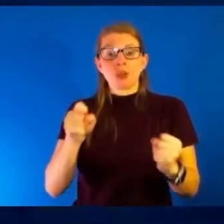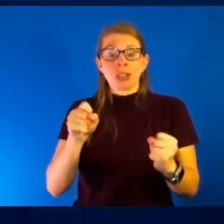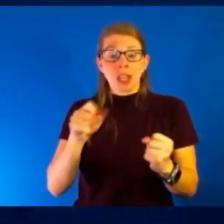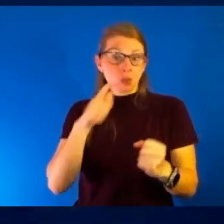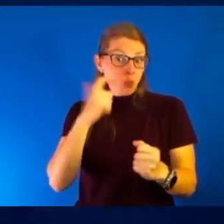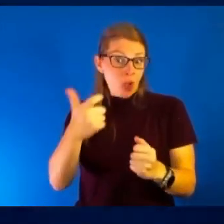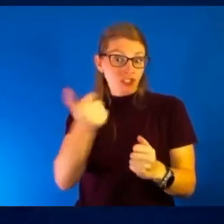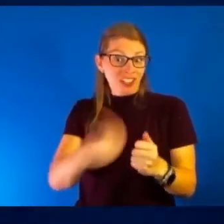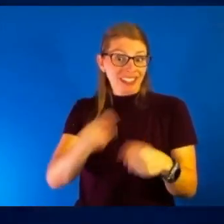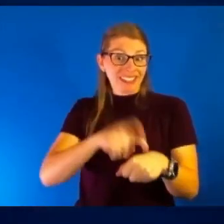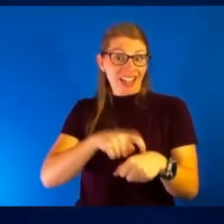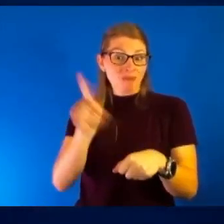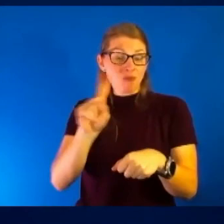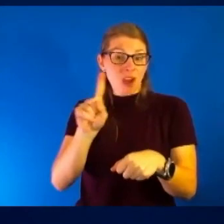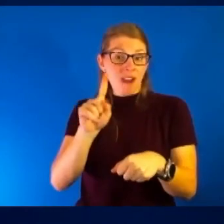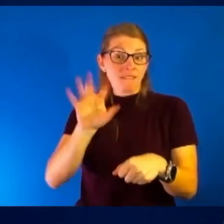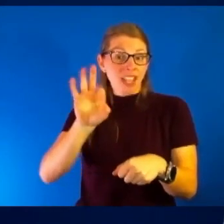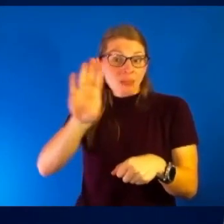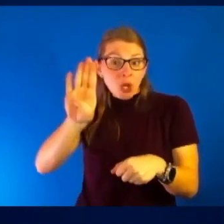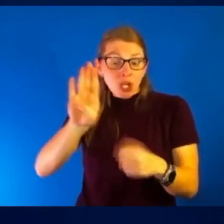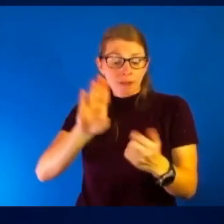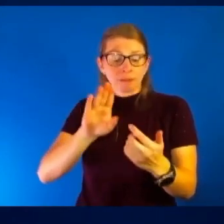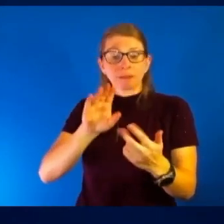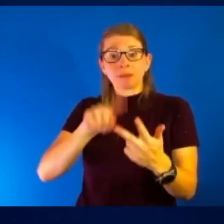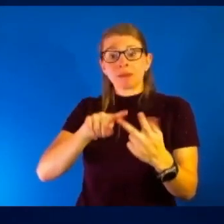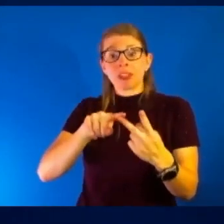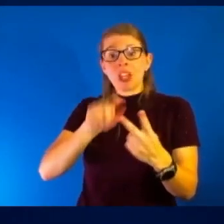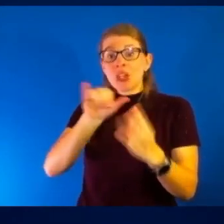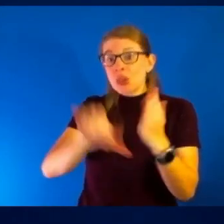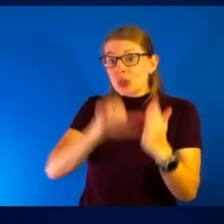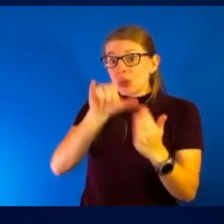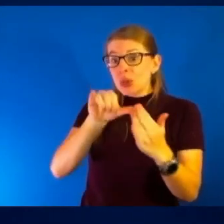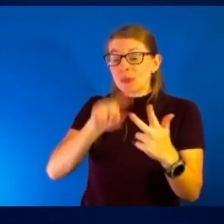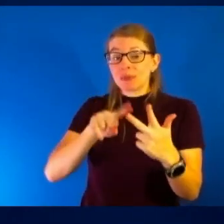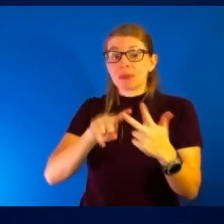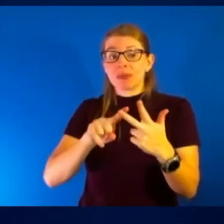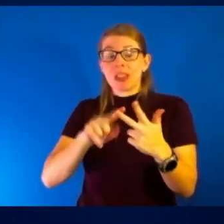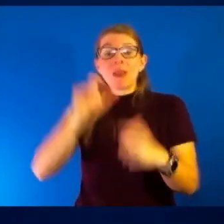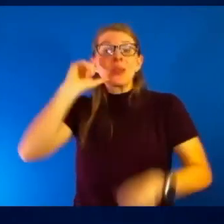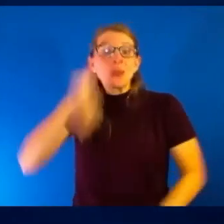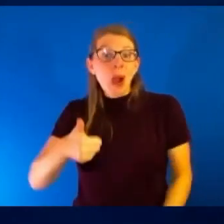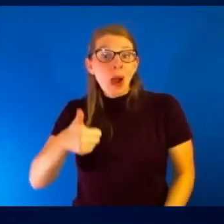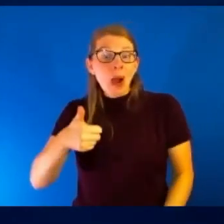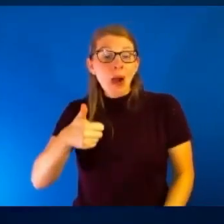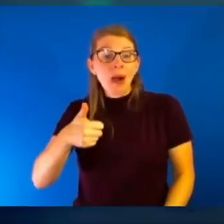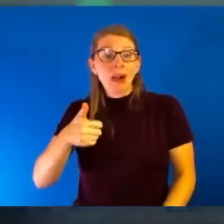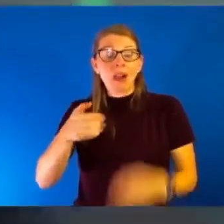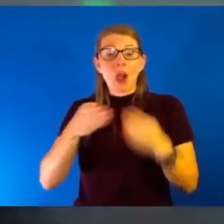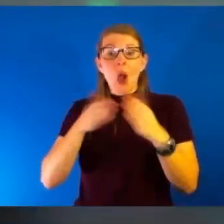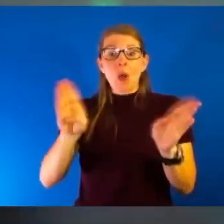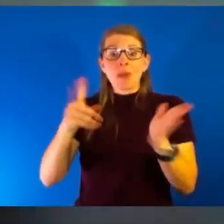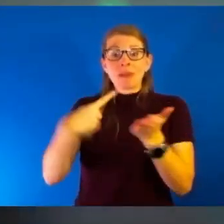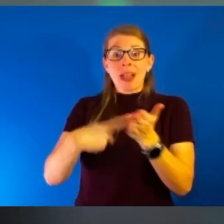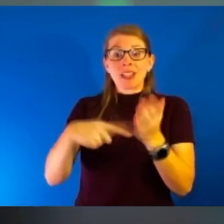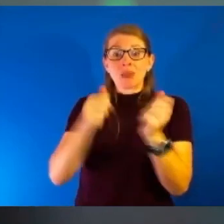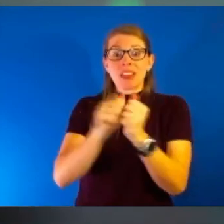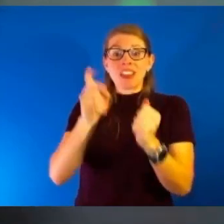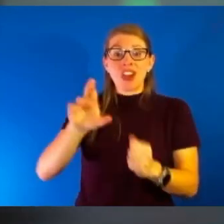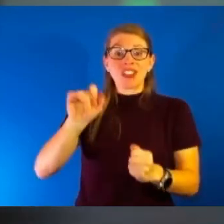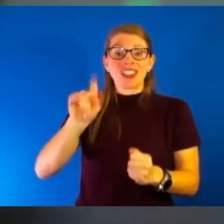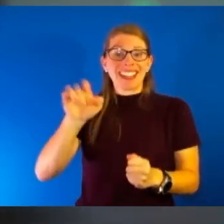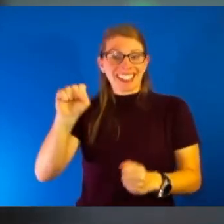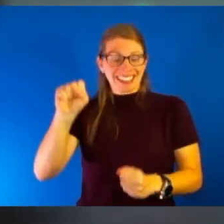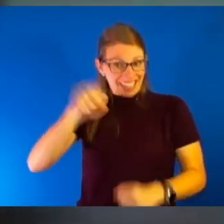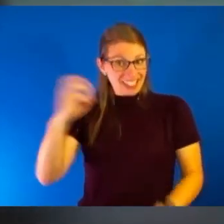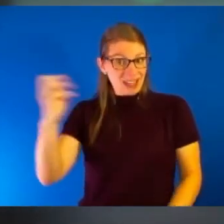on our Facebook page. You can also check us out on our YouTube channel. Tomorrow, it's open mics with Dr. Seitz. Yes, he is back. We know COVID